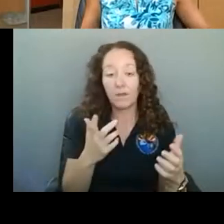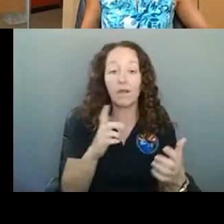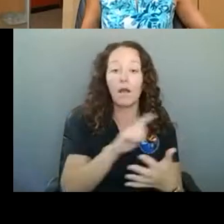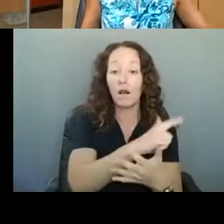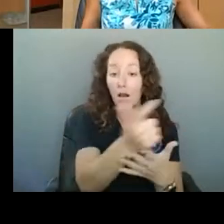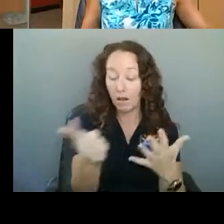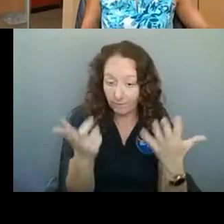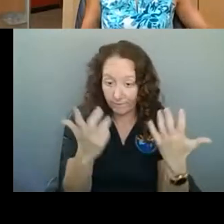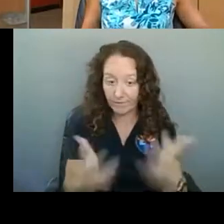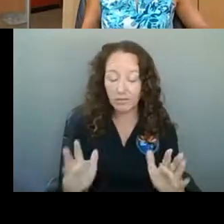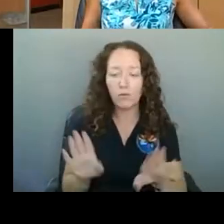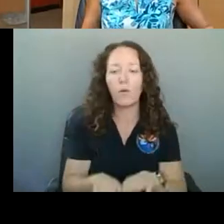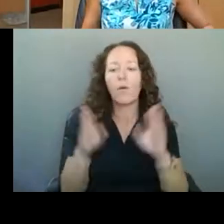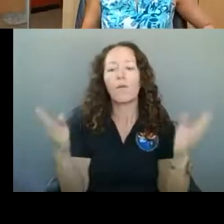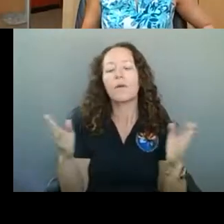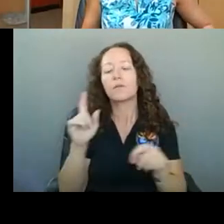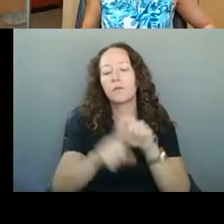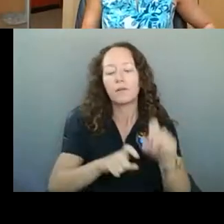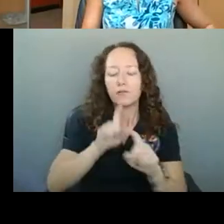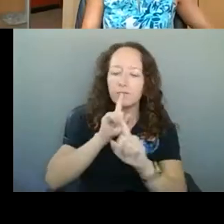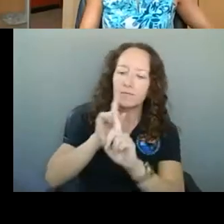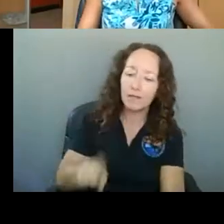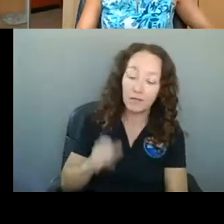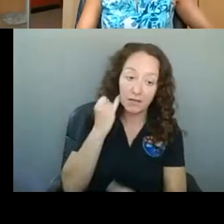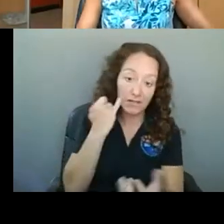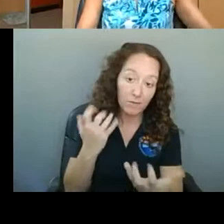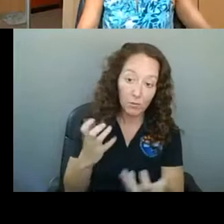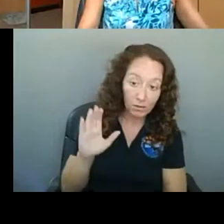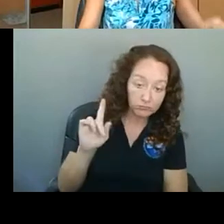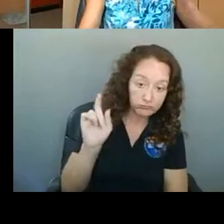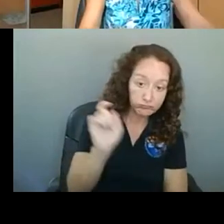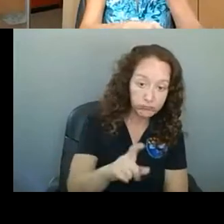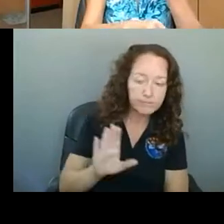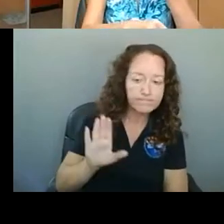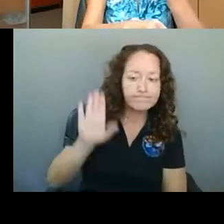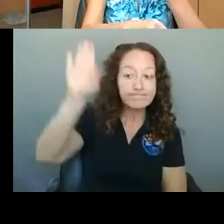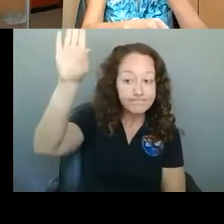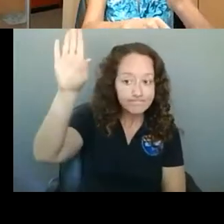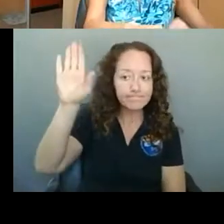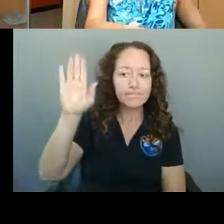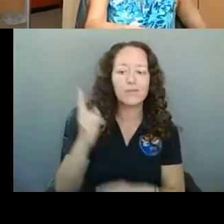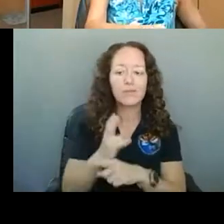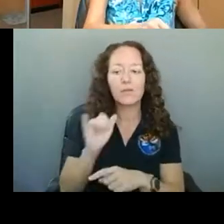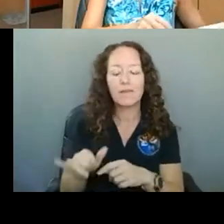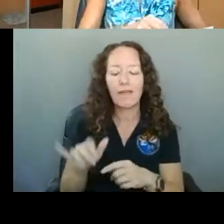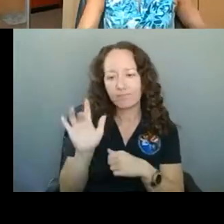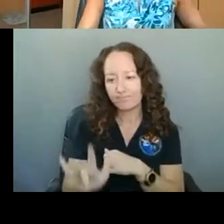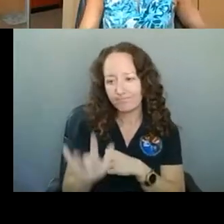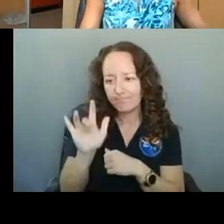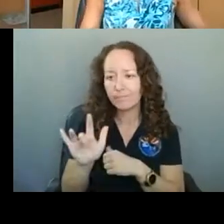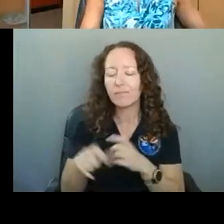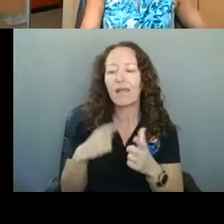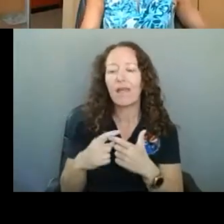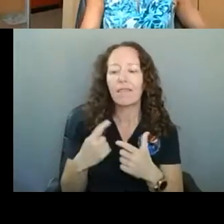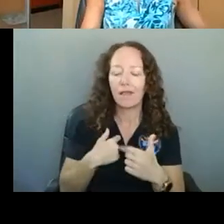hand on the screen using the icon and the host, me, will call your name and unmute you. If you are calling in on a